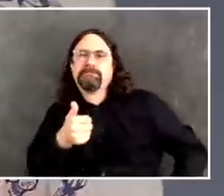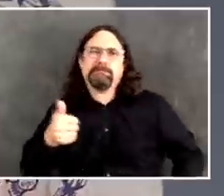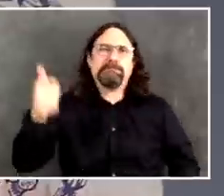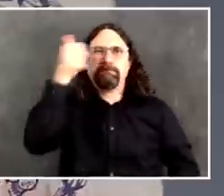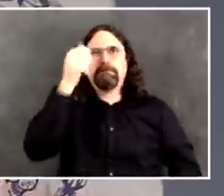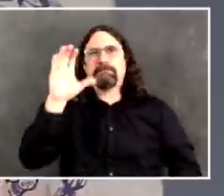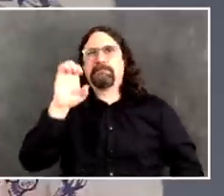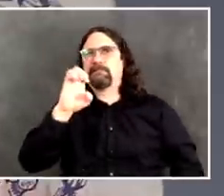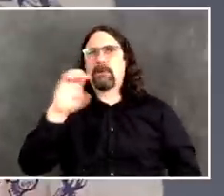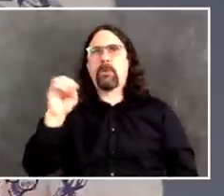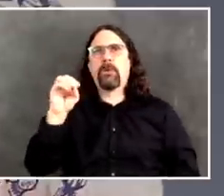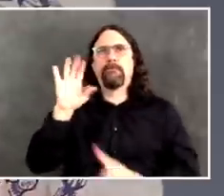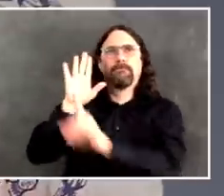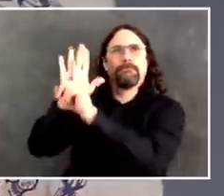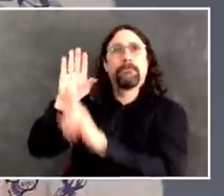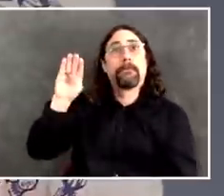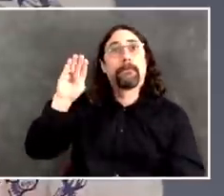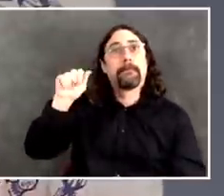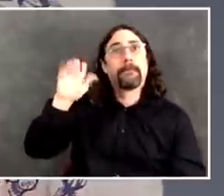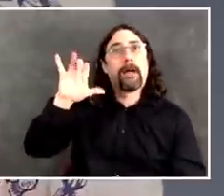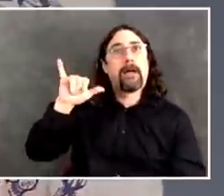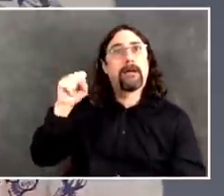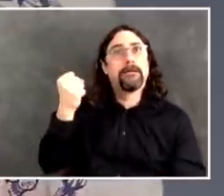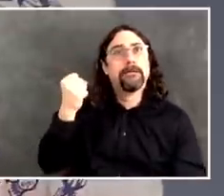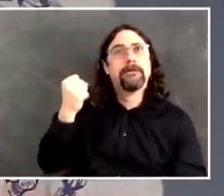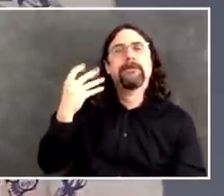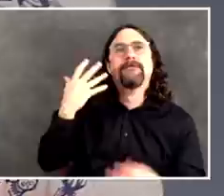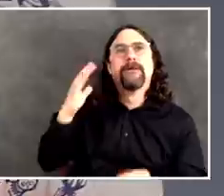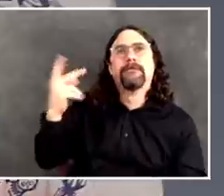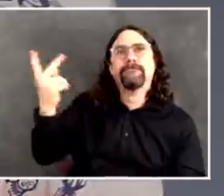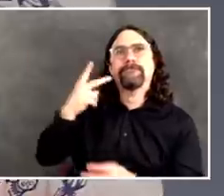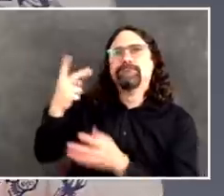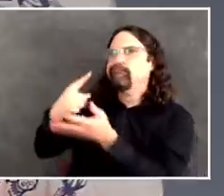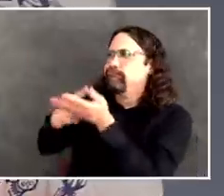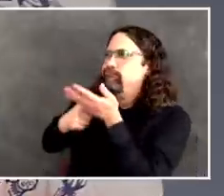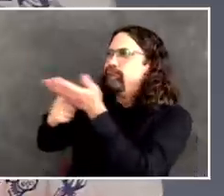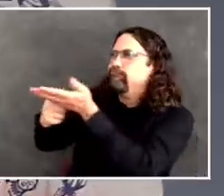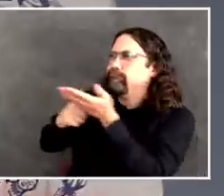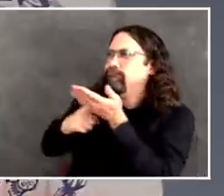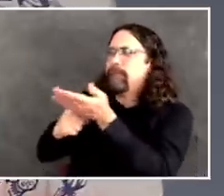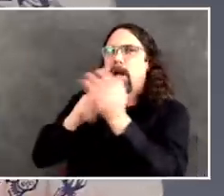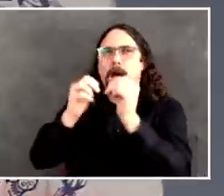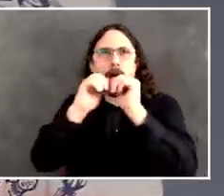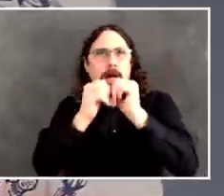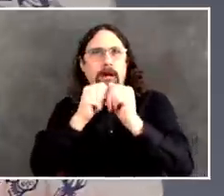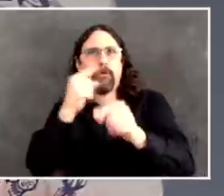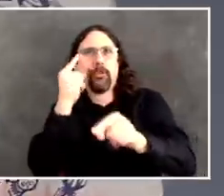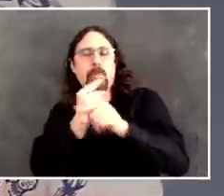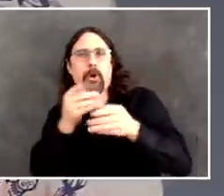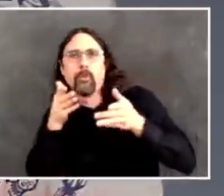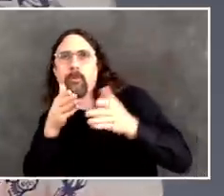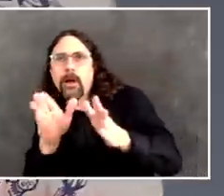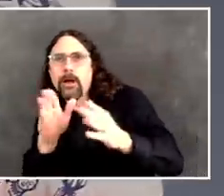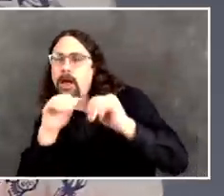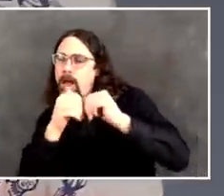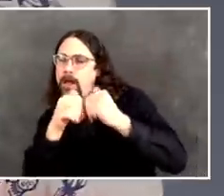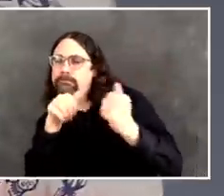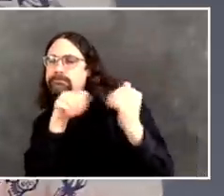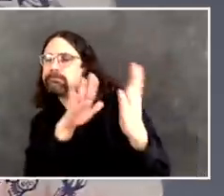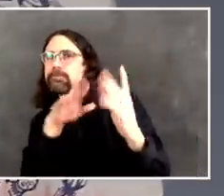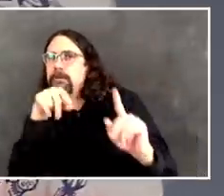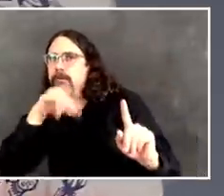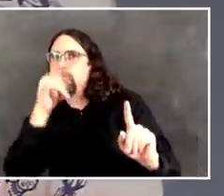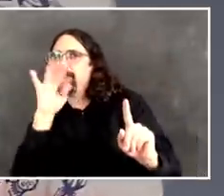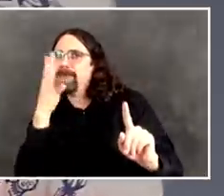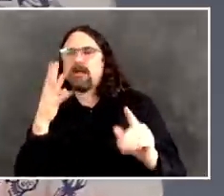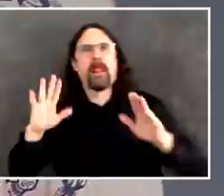know what July 4th that day is going to bring right now. So by the standards of this crisis, which is, you know, the worst of